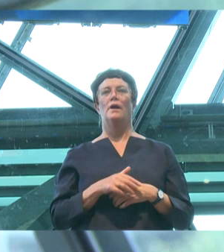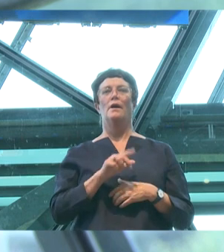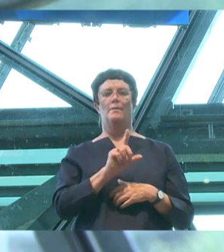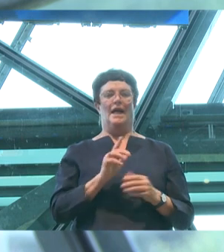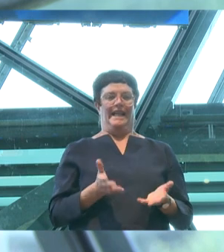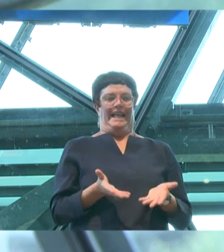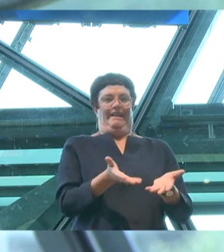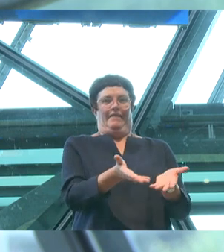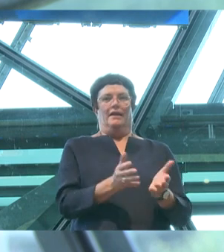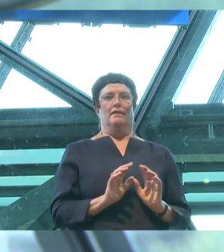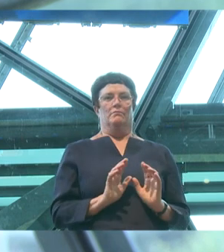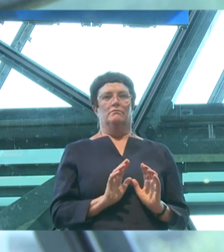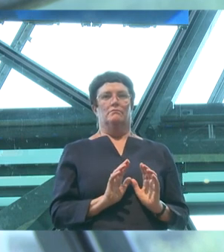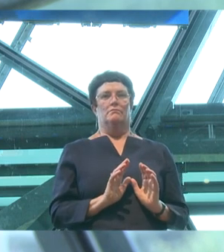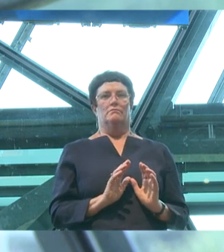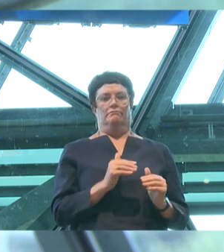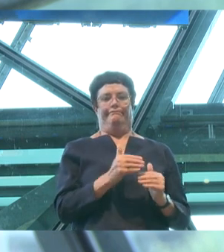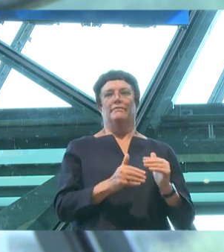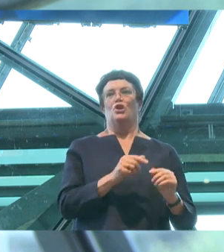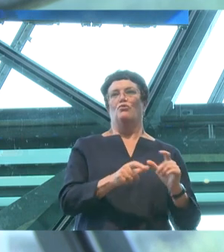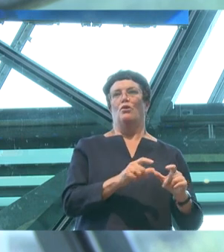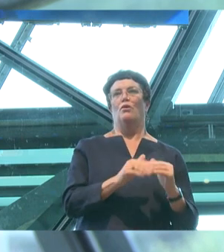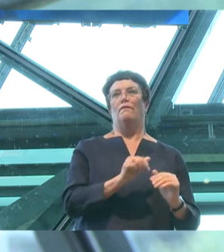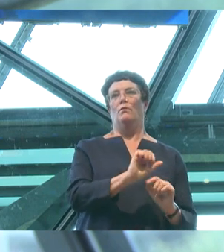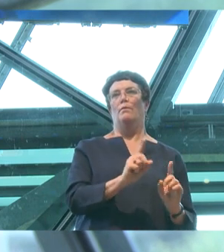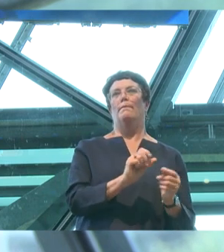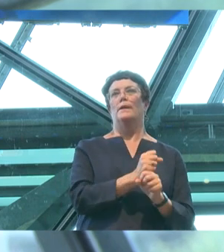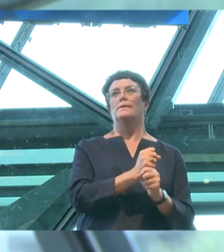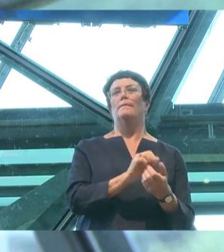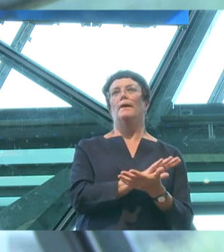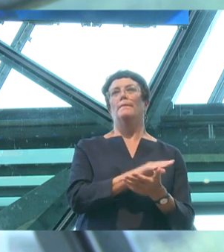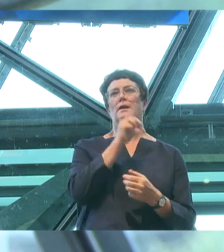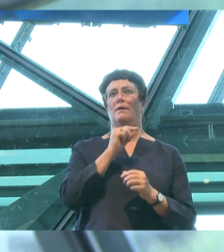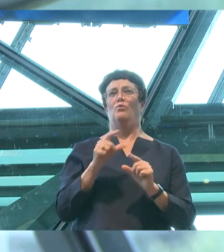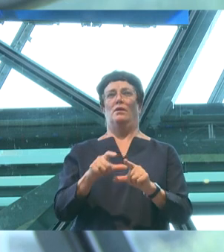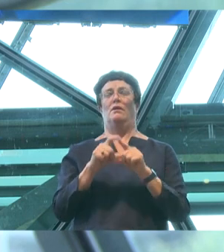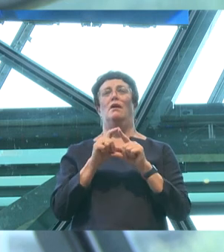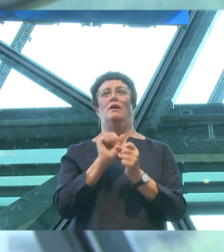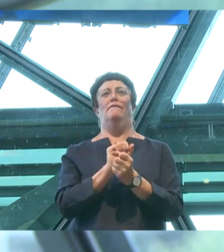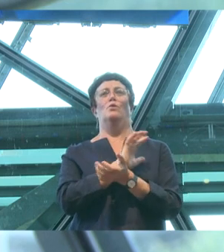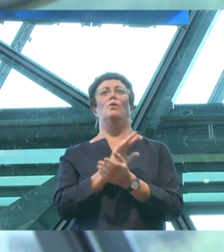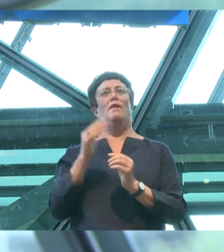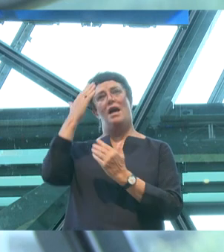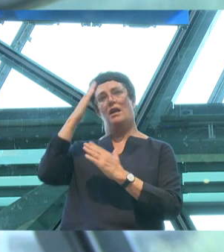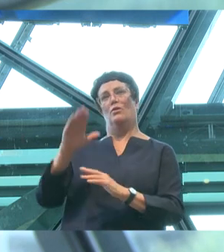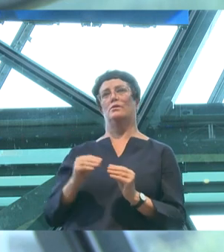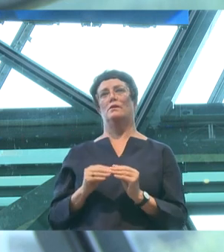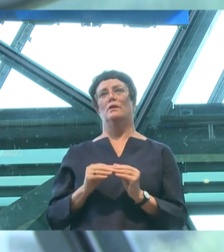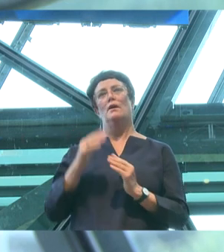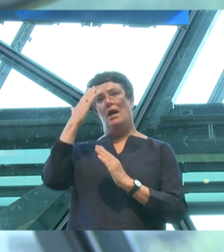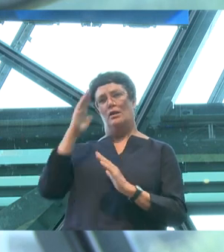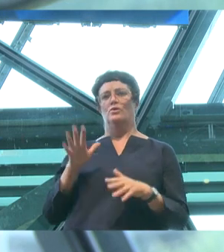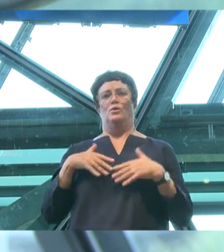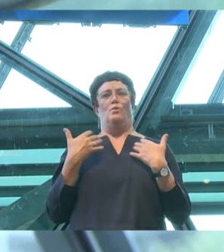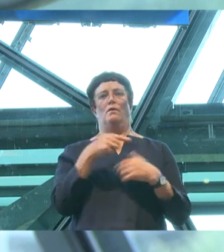-tearing experience for adults. The last thing anyone wants for a kid is to make imperfect decisions, like the